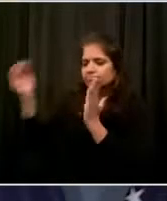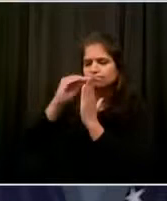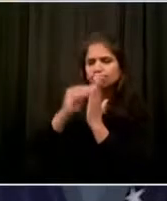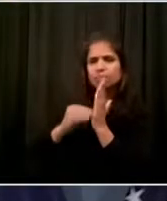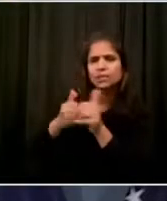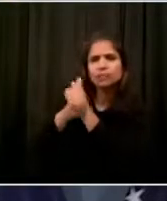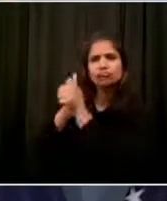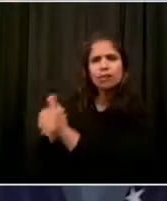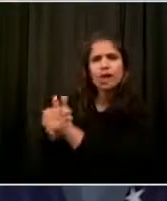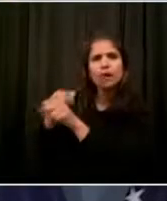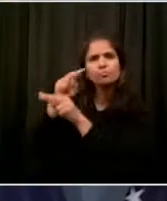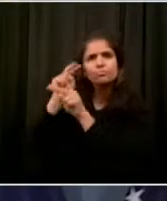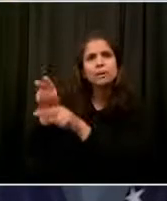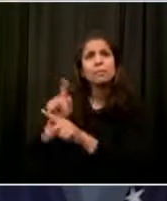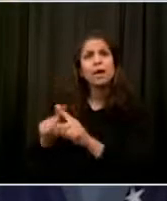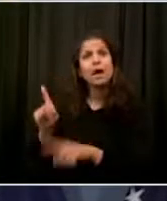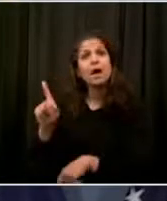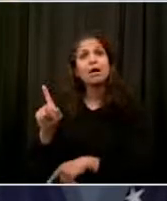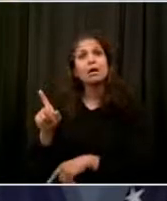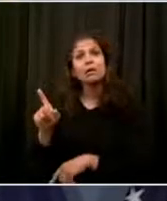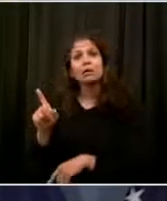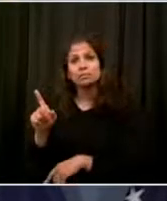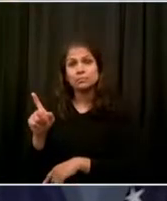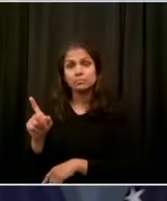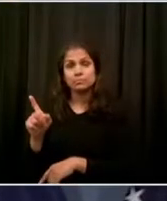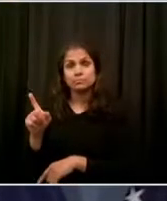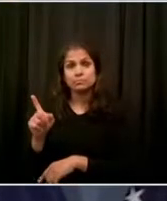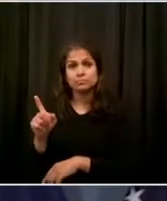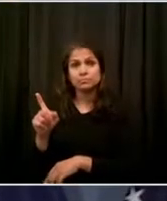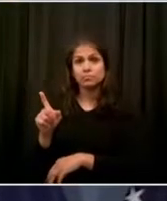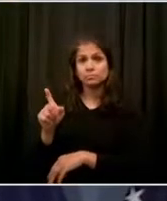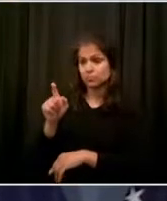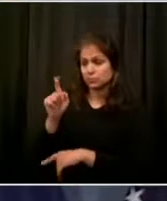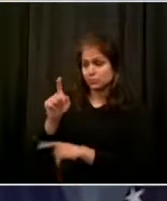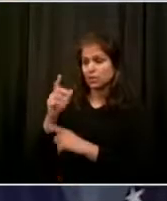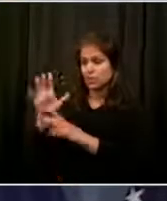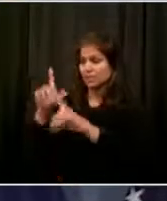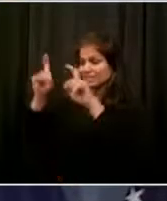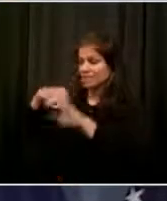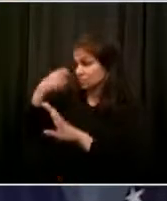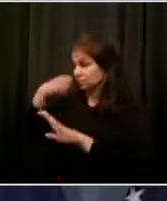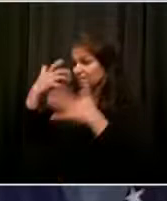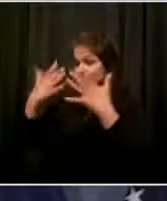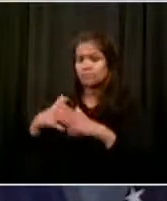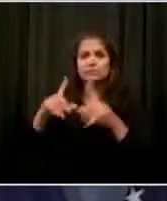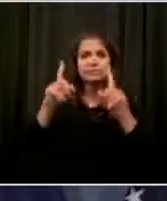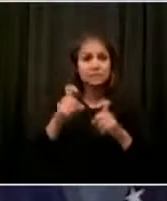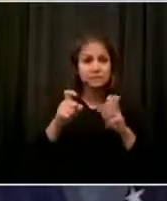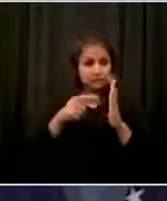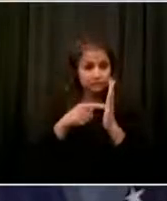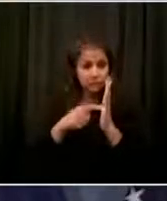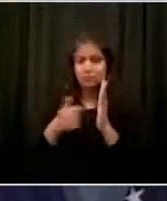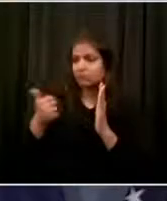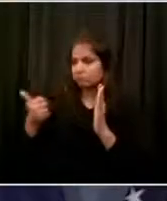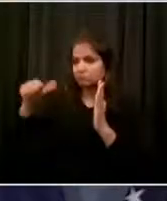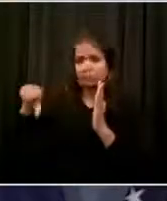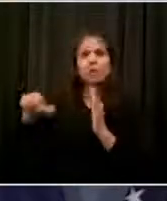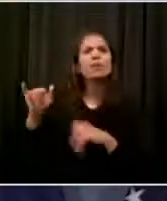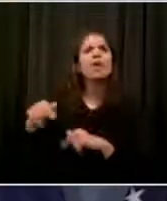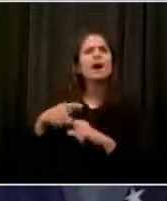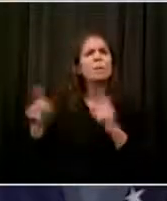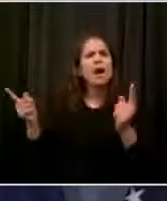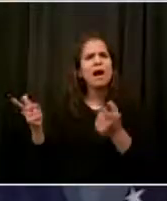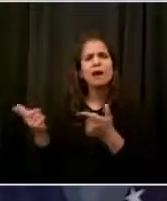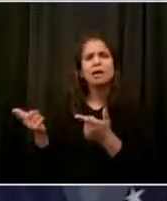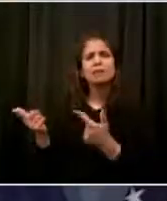This is coming from the press office of the health department. I do. Henry, thank you. I think when you said your